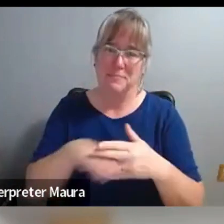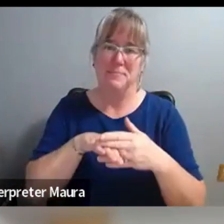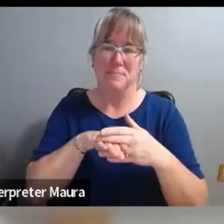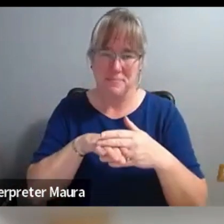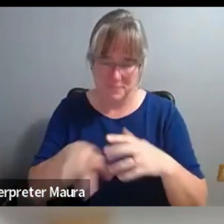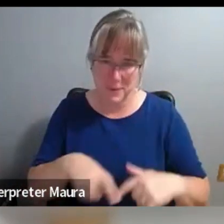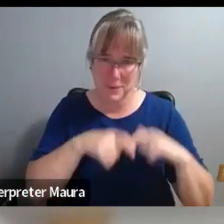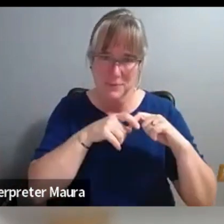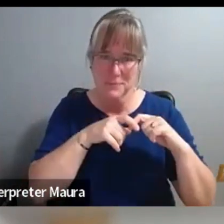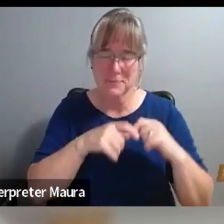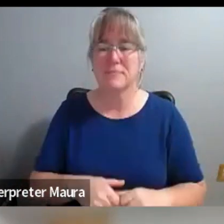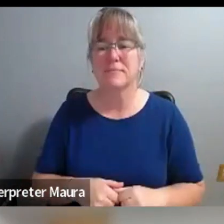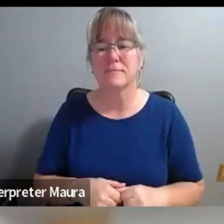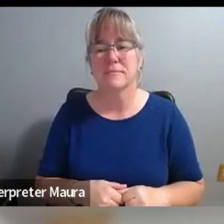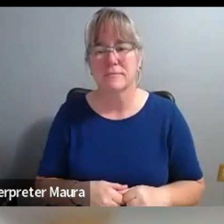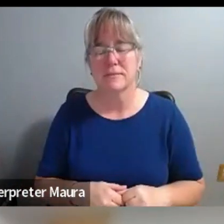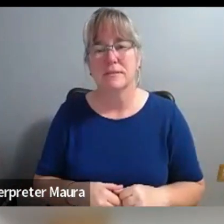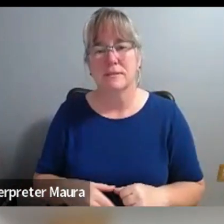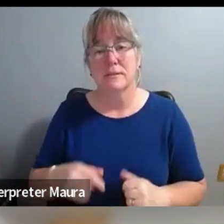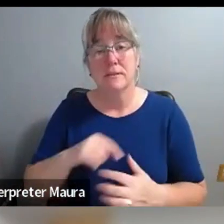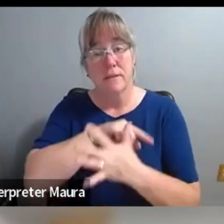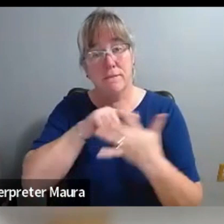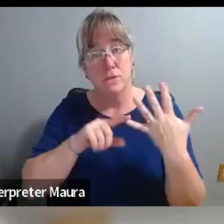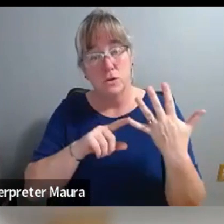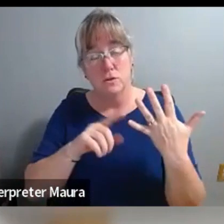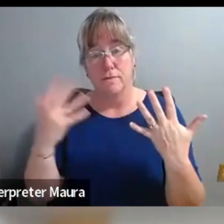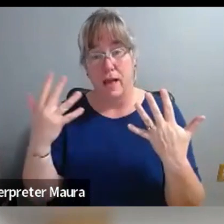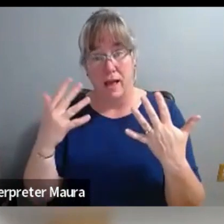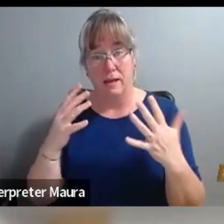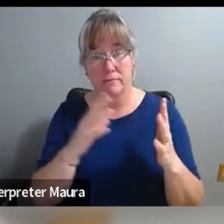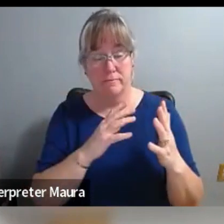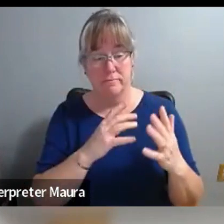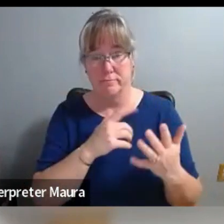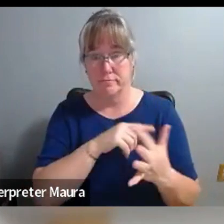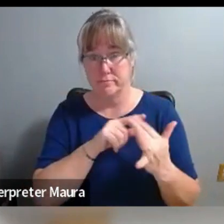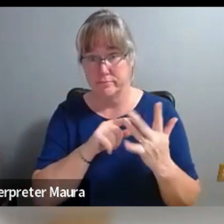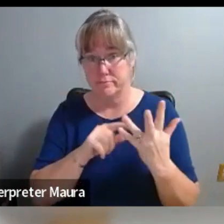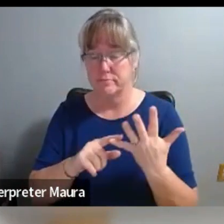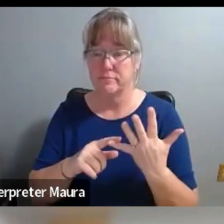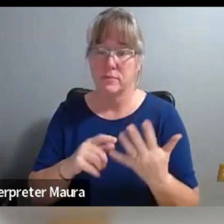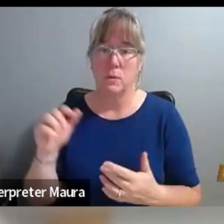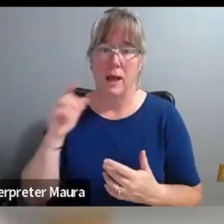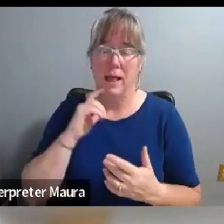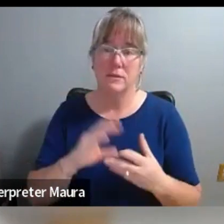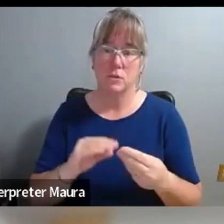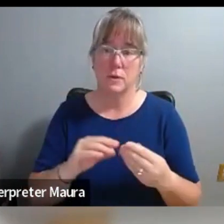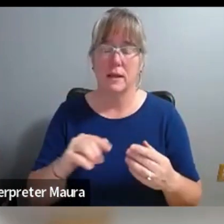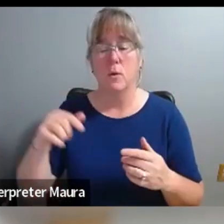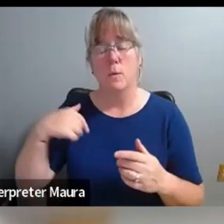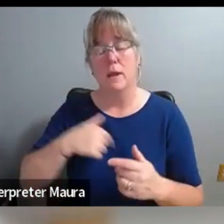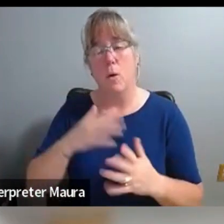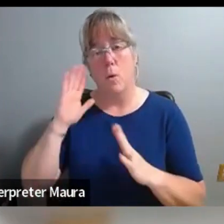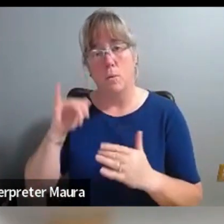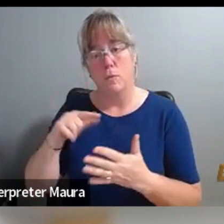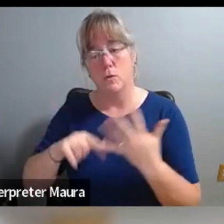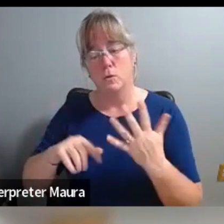wanted to bring in the room some of the other themes of the full arc of the season. So I think we were really hoping that the stories would be specific to the Nelson Atkins and to